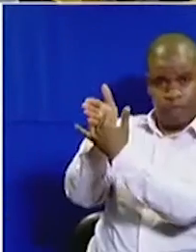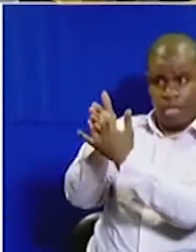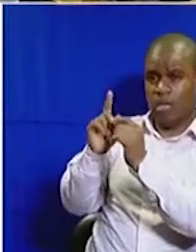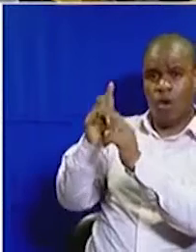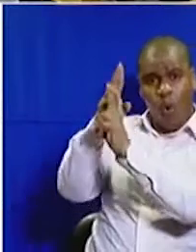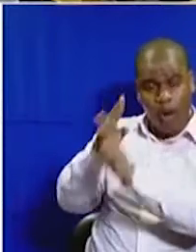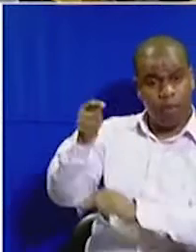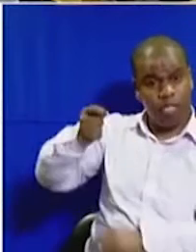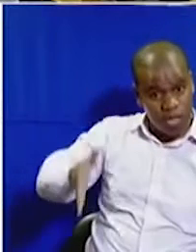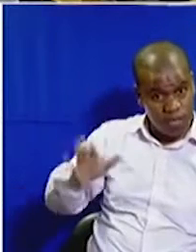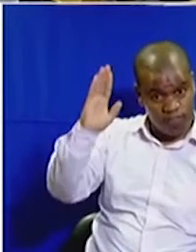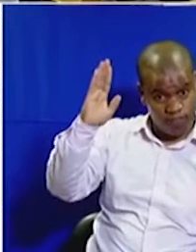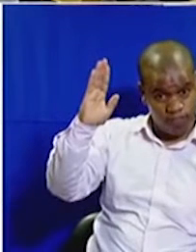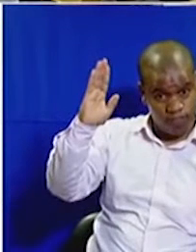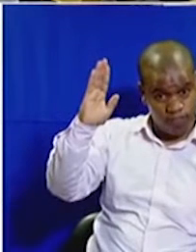Honourable Speaker.